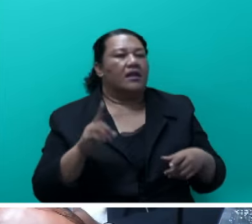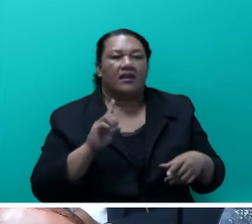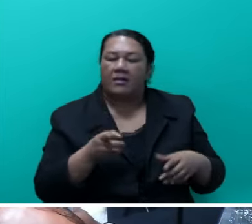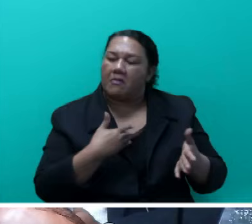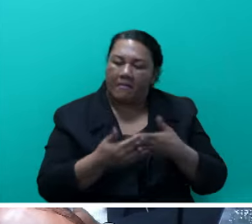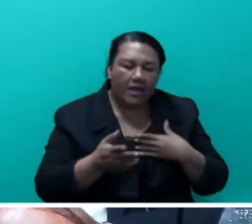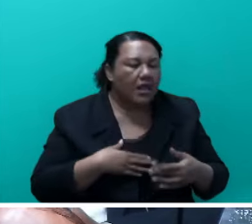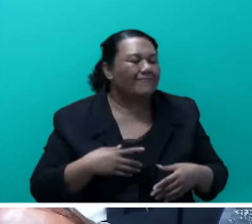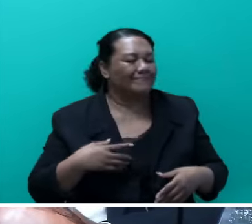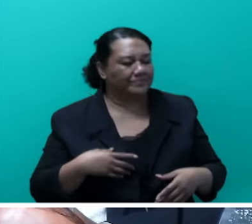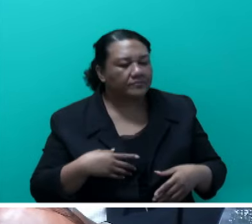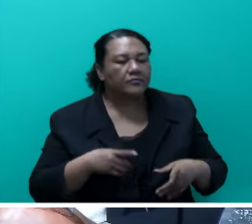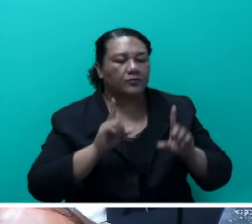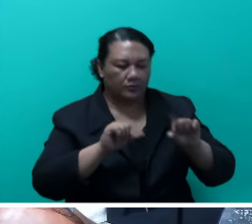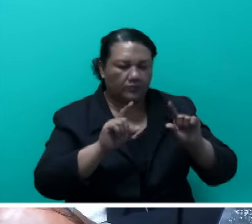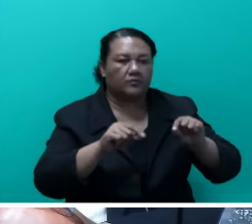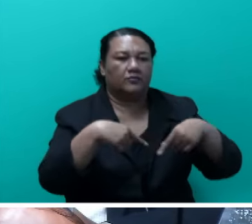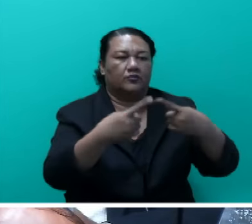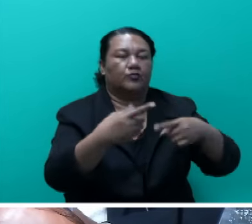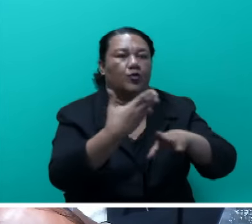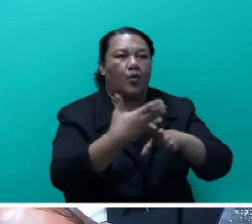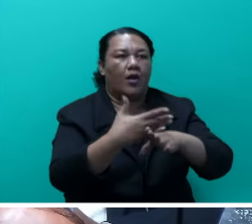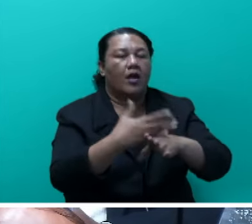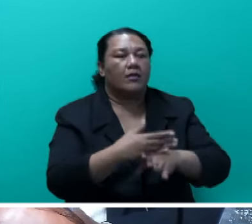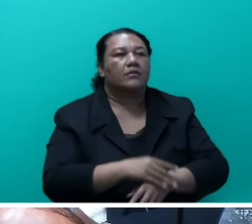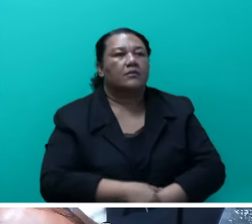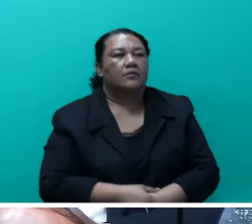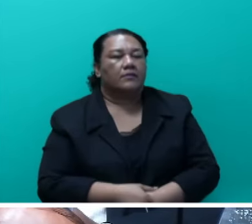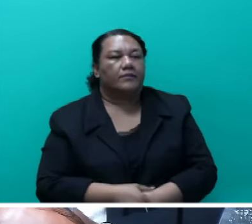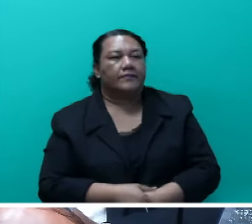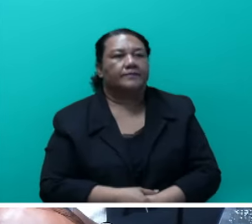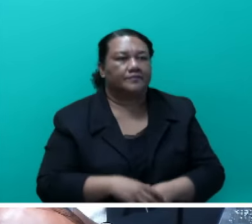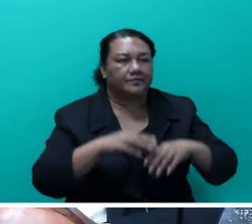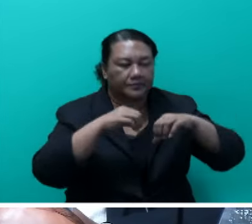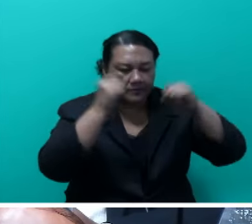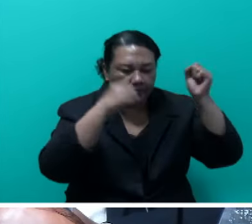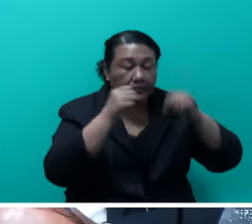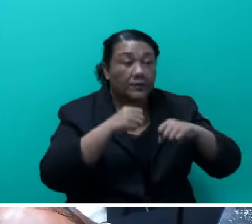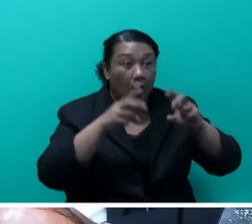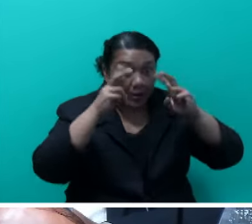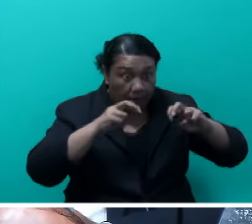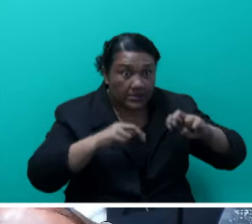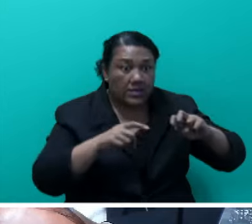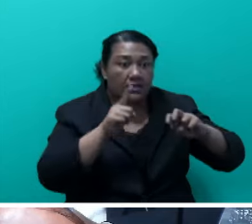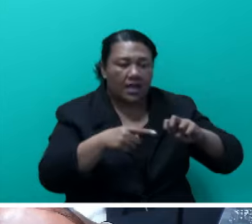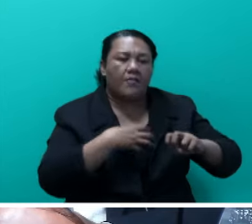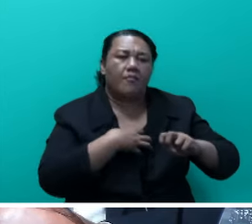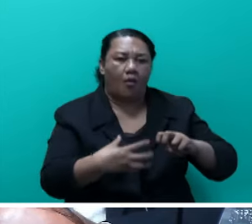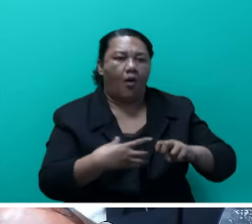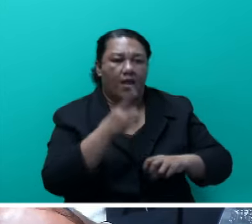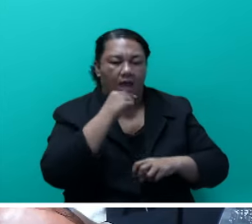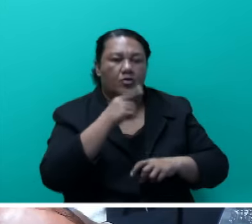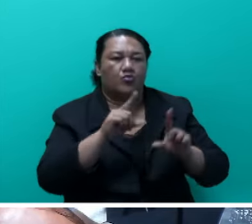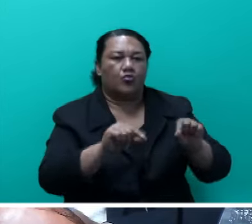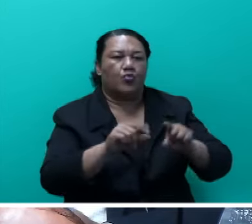But since lately, they have been able to up the ante. With the police research, we should be able to do more. And